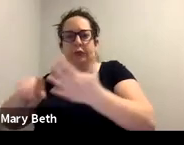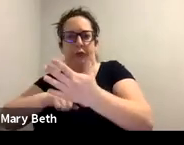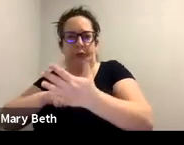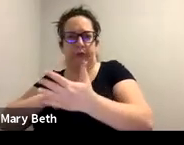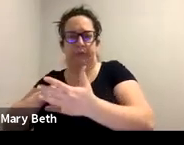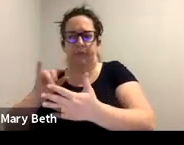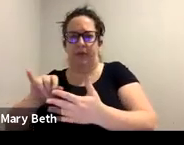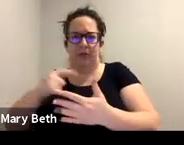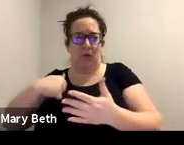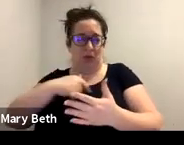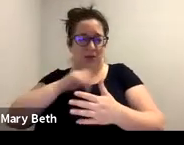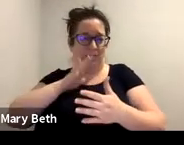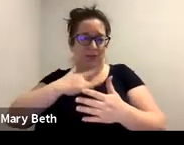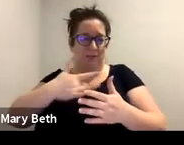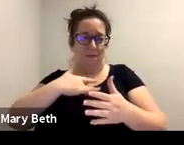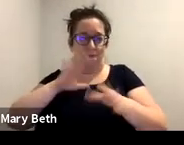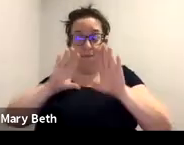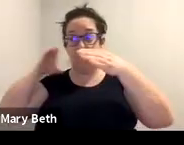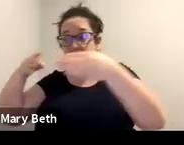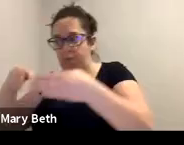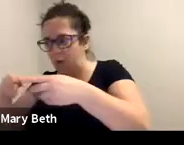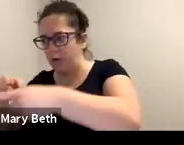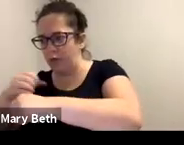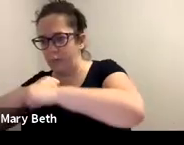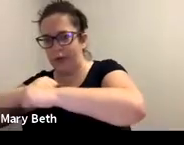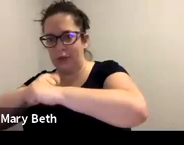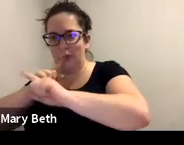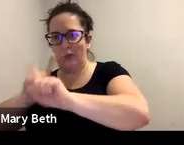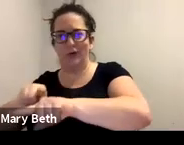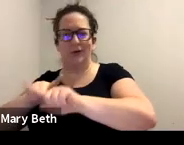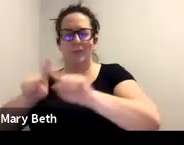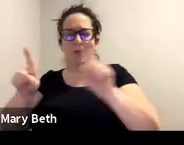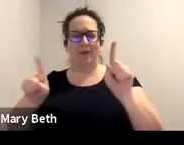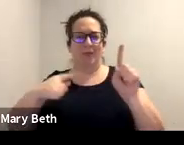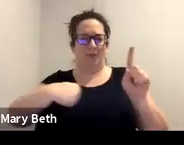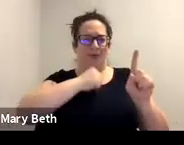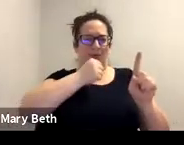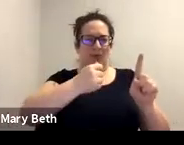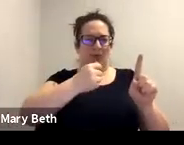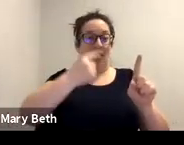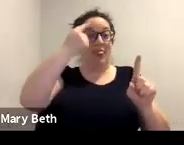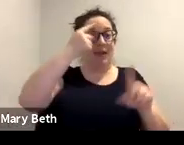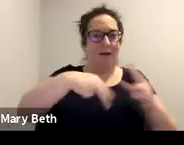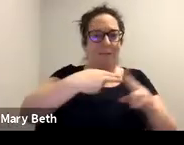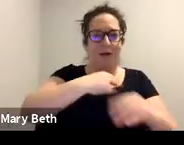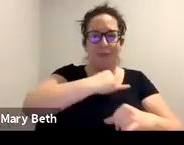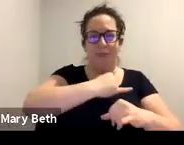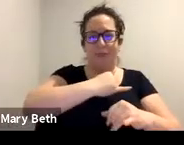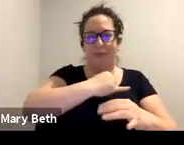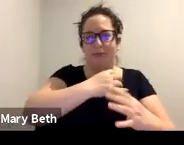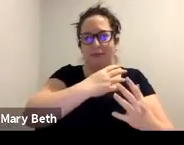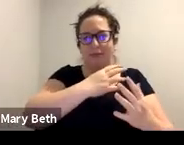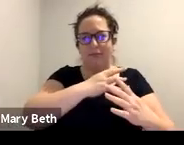used to kind of focusing on the protection order, the criminal side in the community, but we don't necessarily think about the campus stuff. We think about